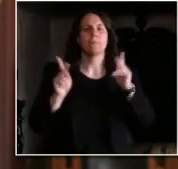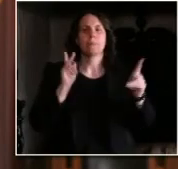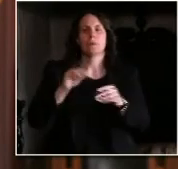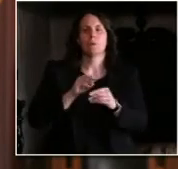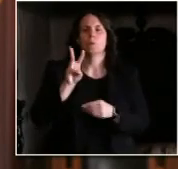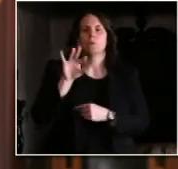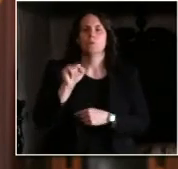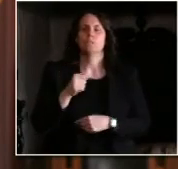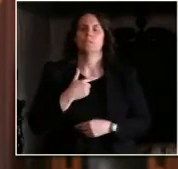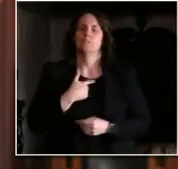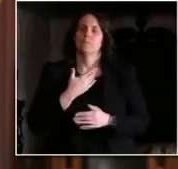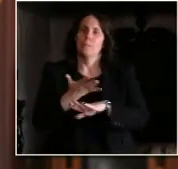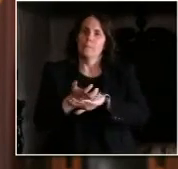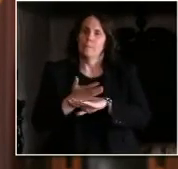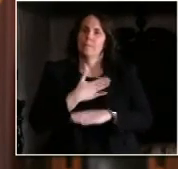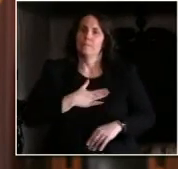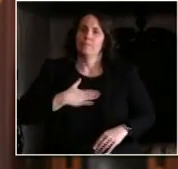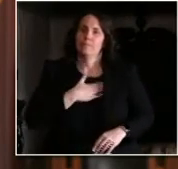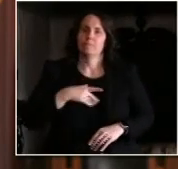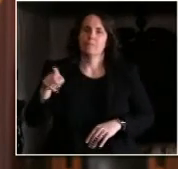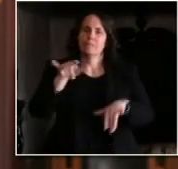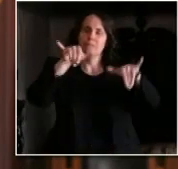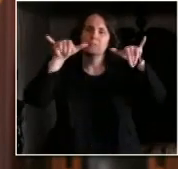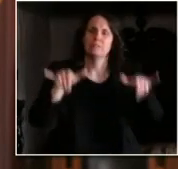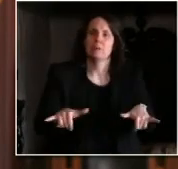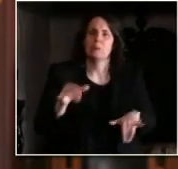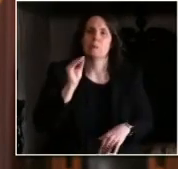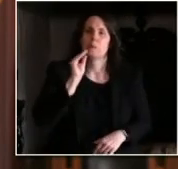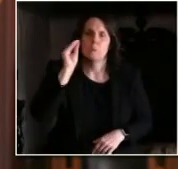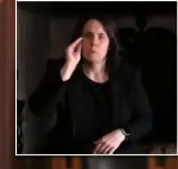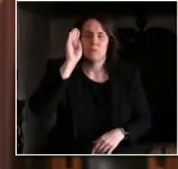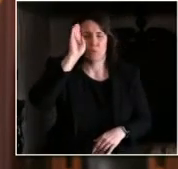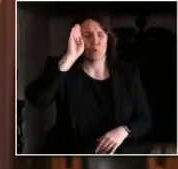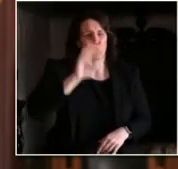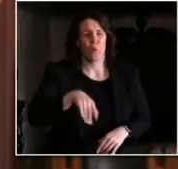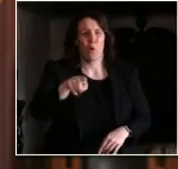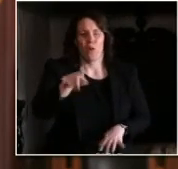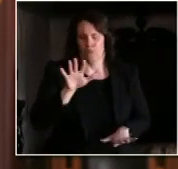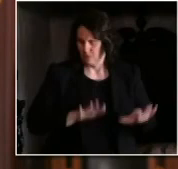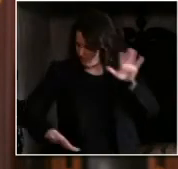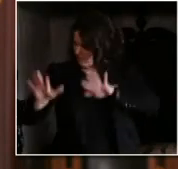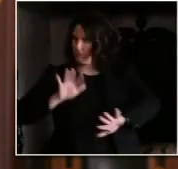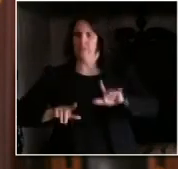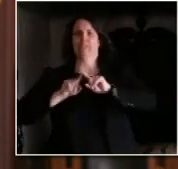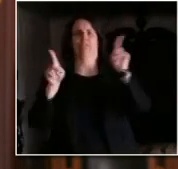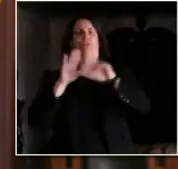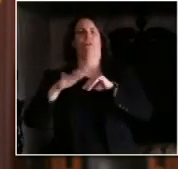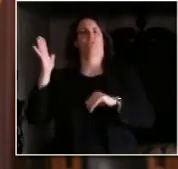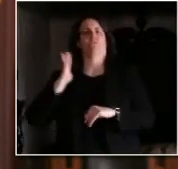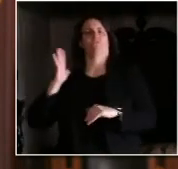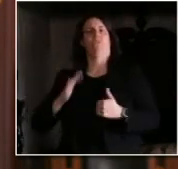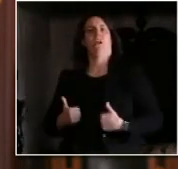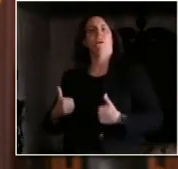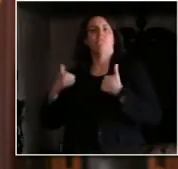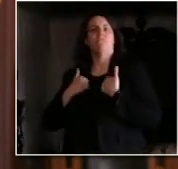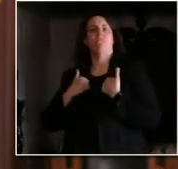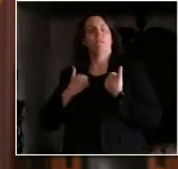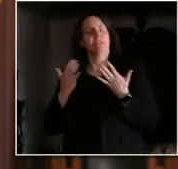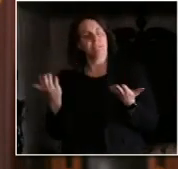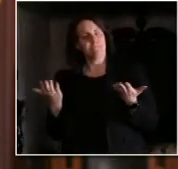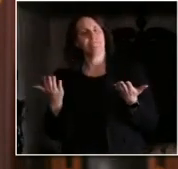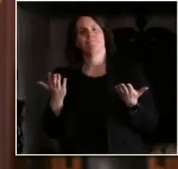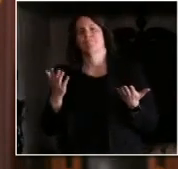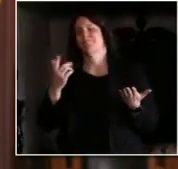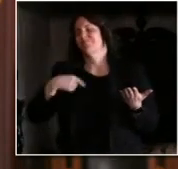and to make ends meet. But this is what we need to do to save lives. We are so thankful for the incredible and life-saving work our